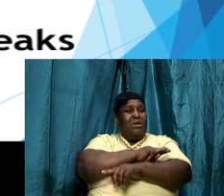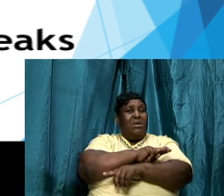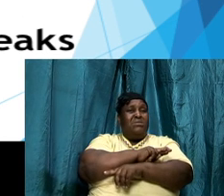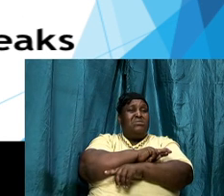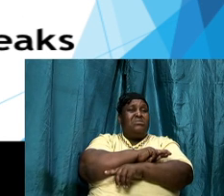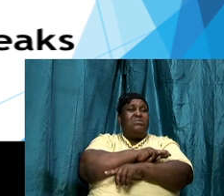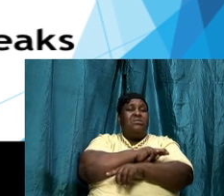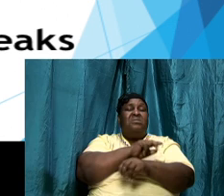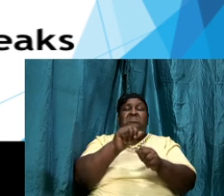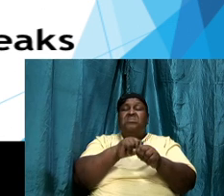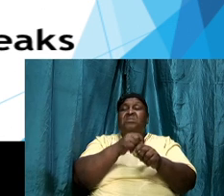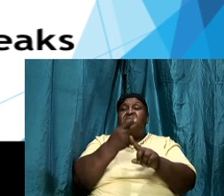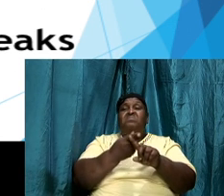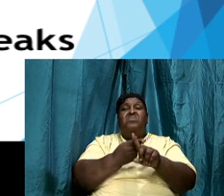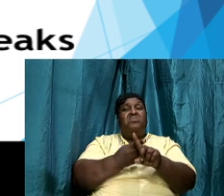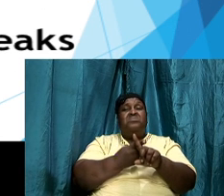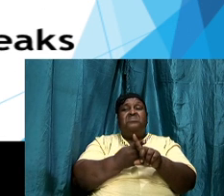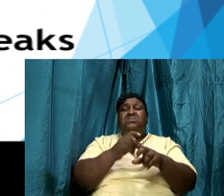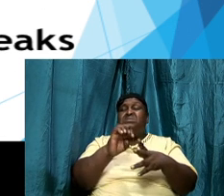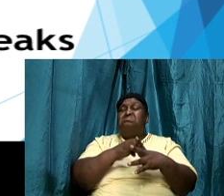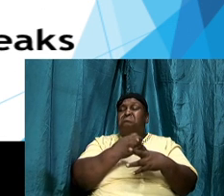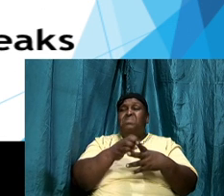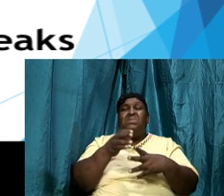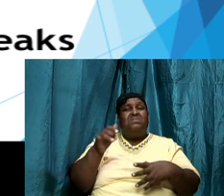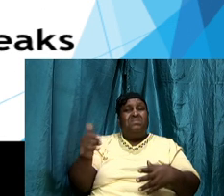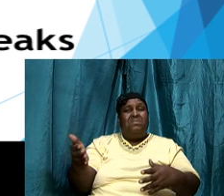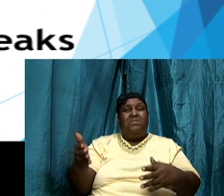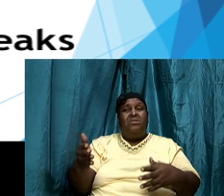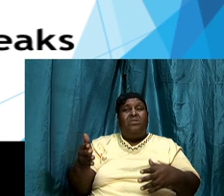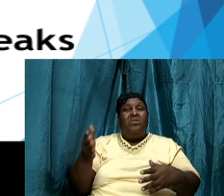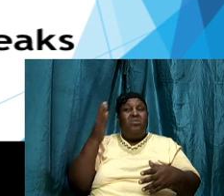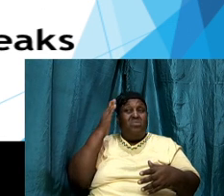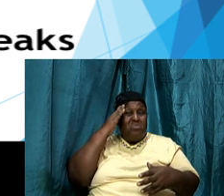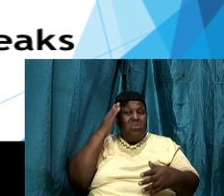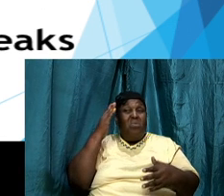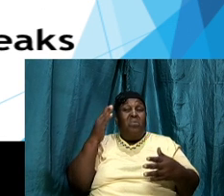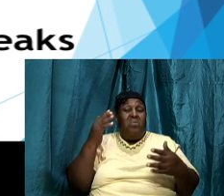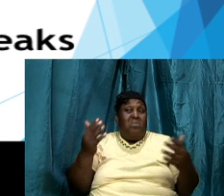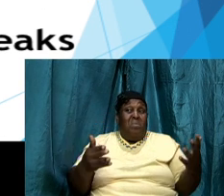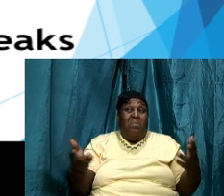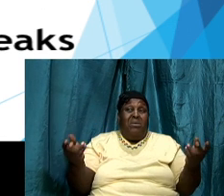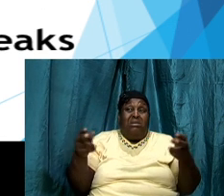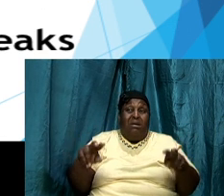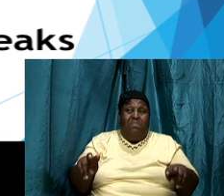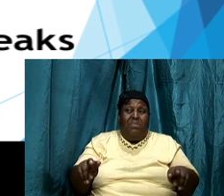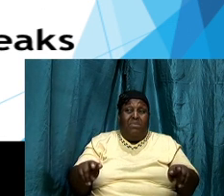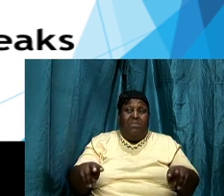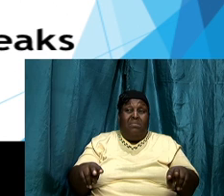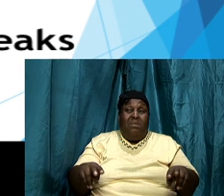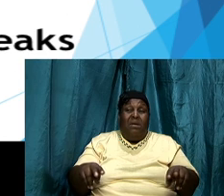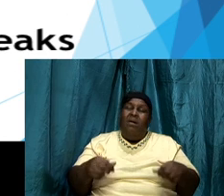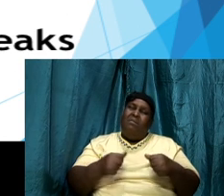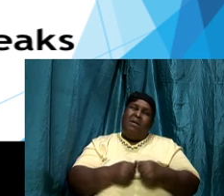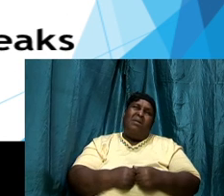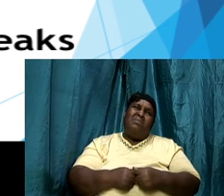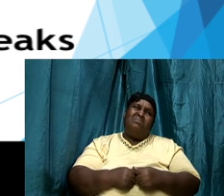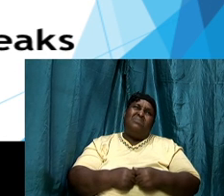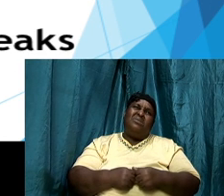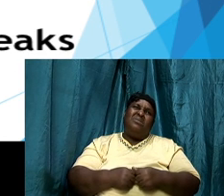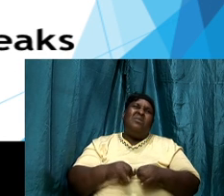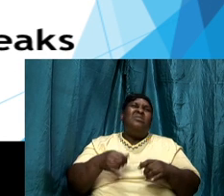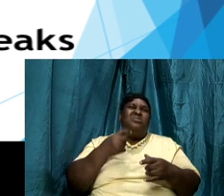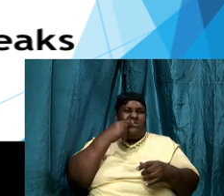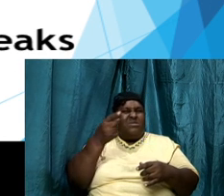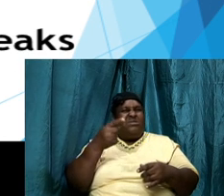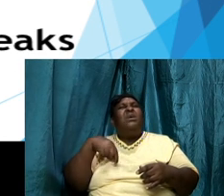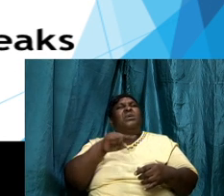month even that you know what happens every month let us say we study about the blood and we say we take this